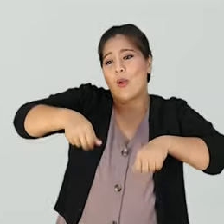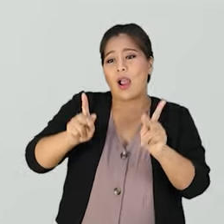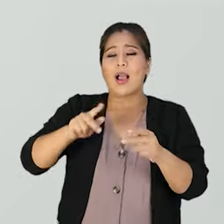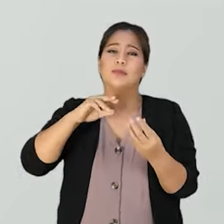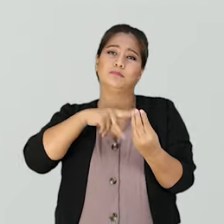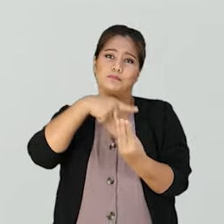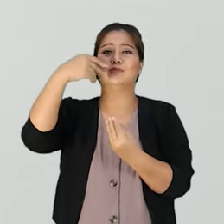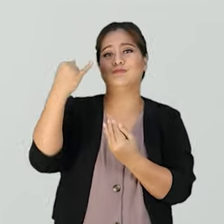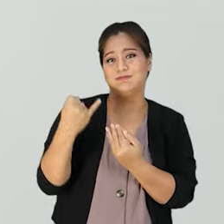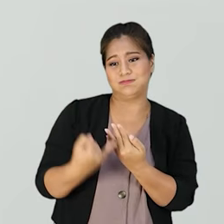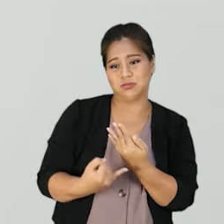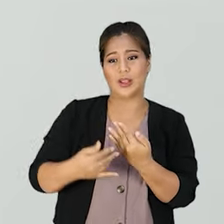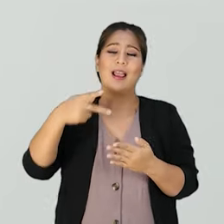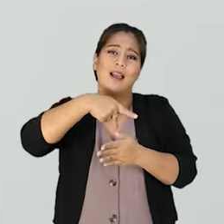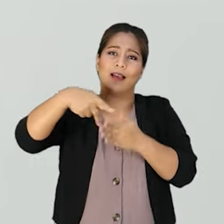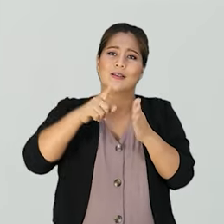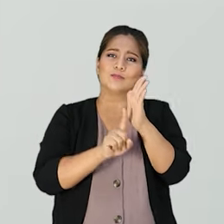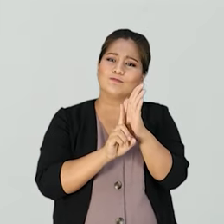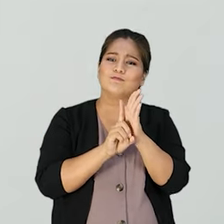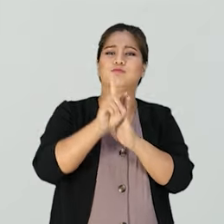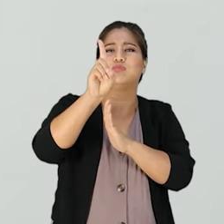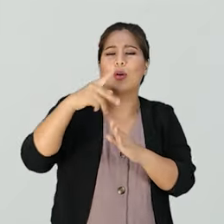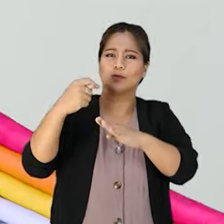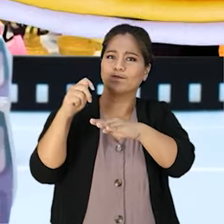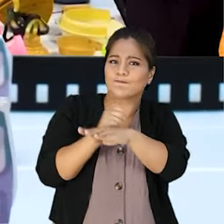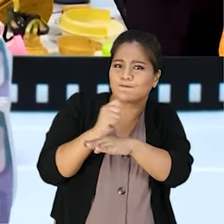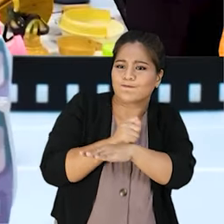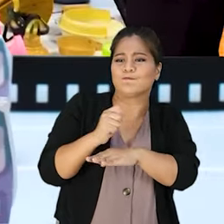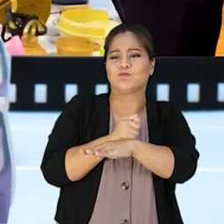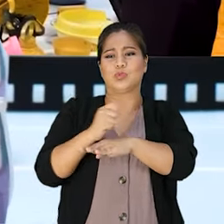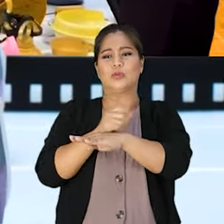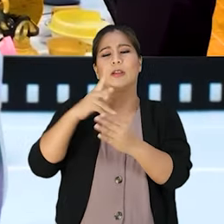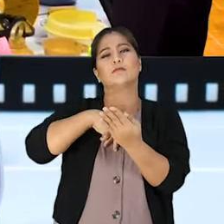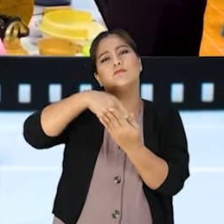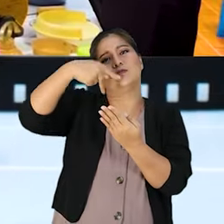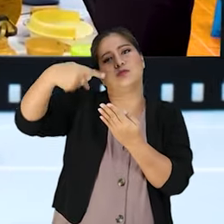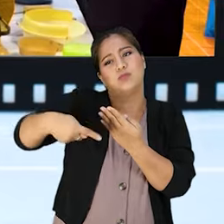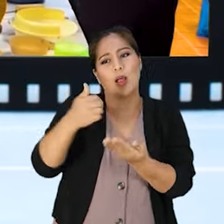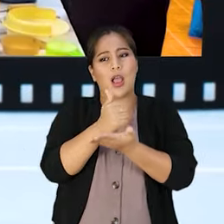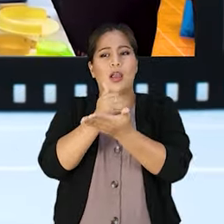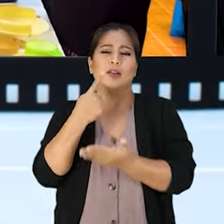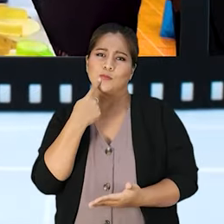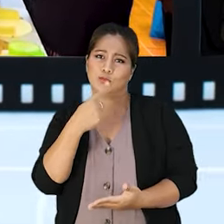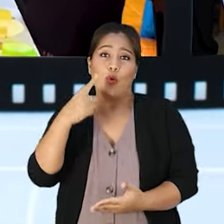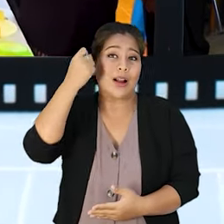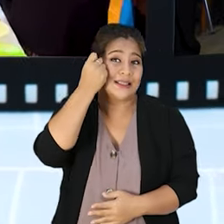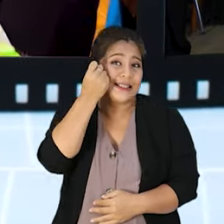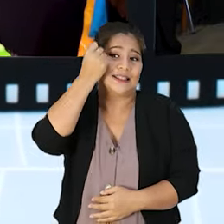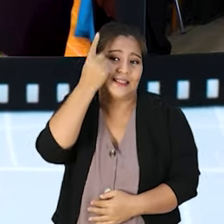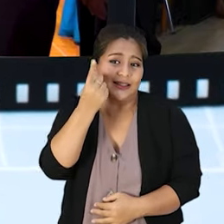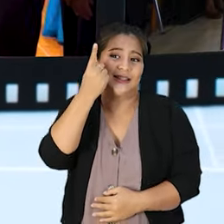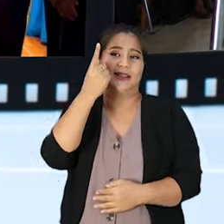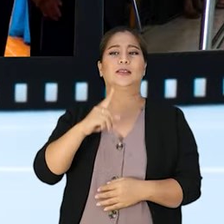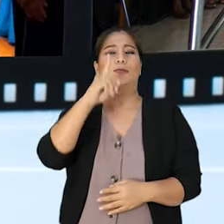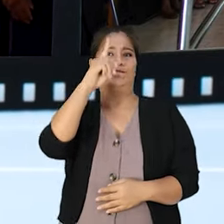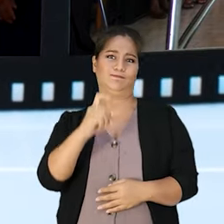Rehabilitation and the O guard project have set up a professional development training program for health professionals to learn and have a true